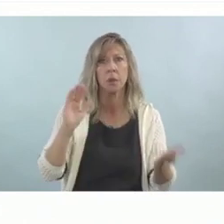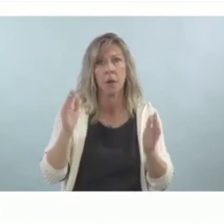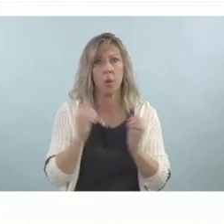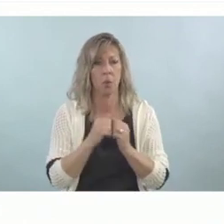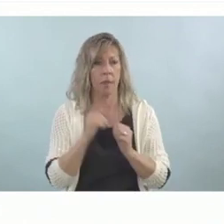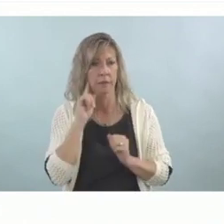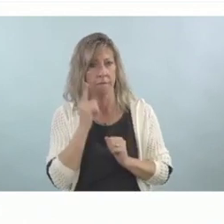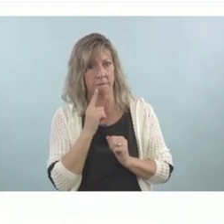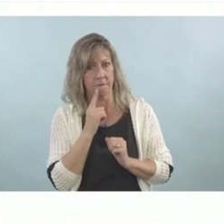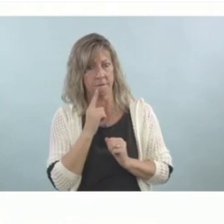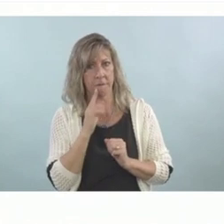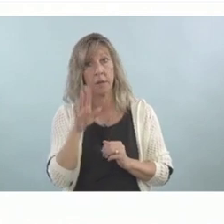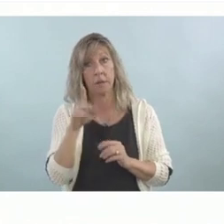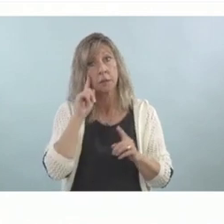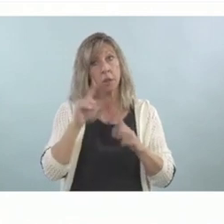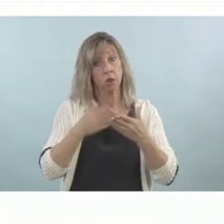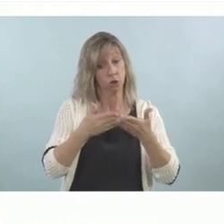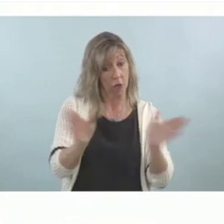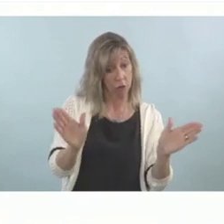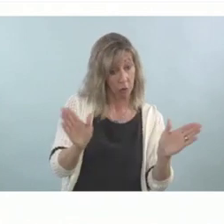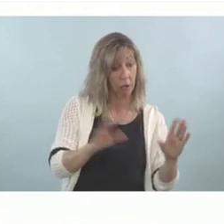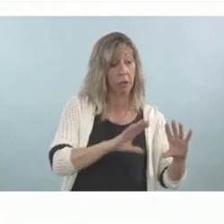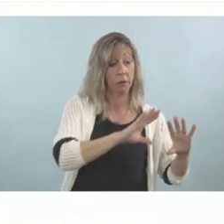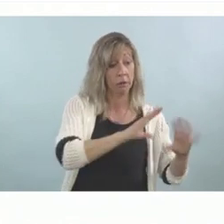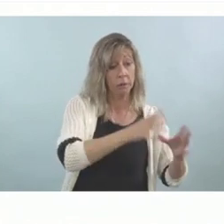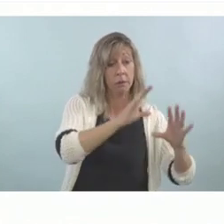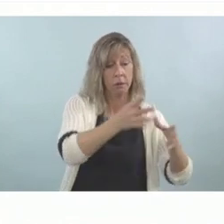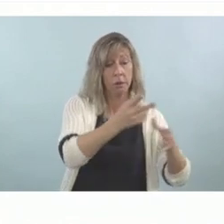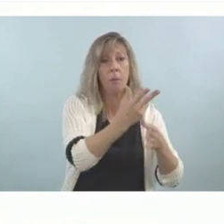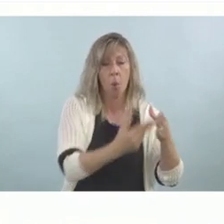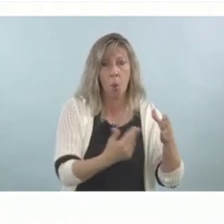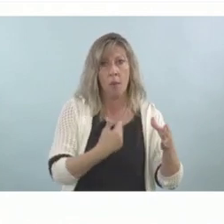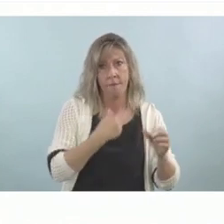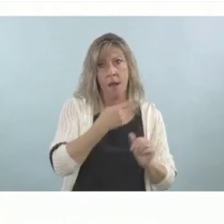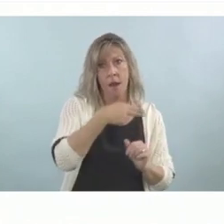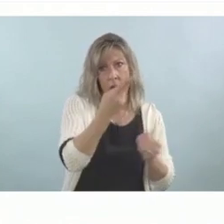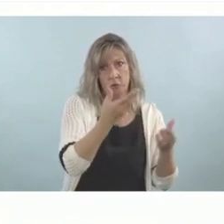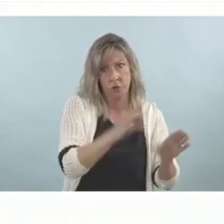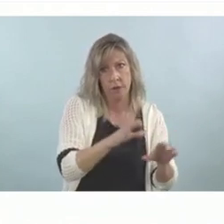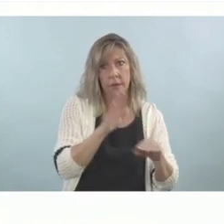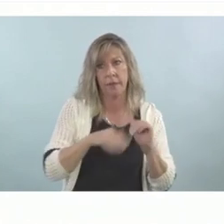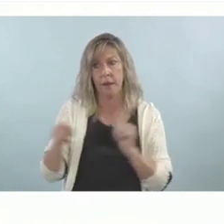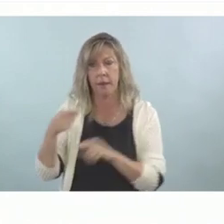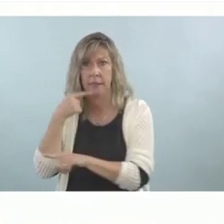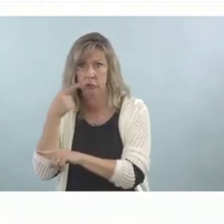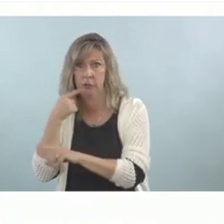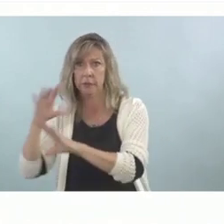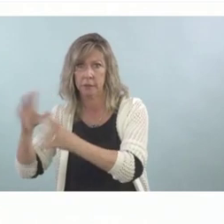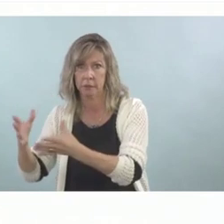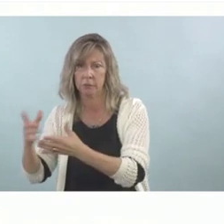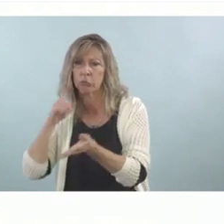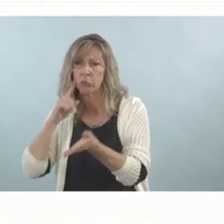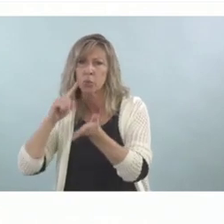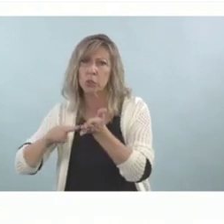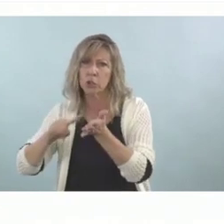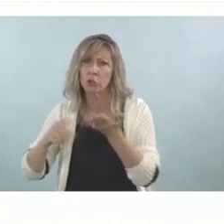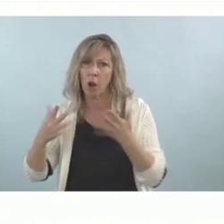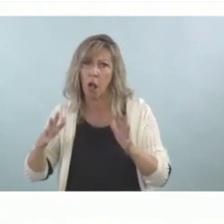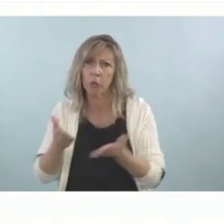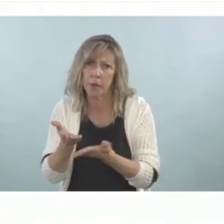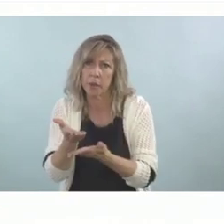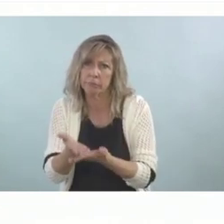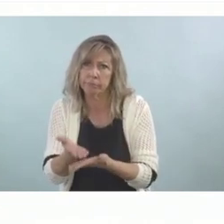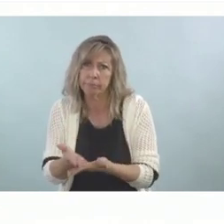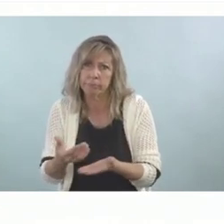hearing kids. mean, there's research to support that as well. But within these groups,